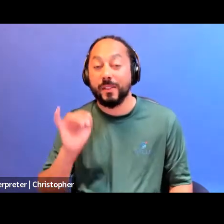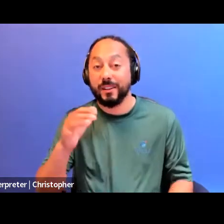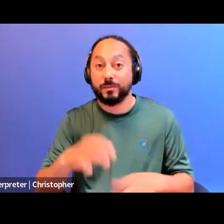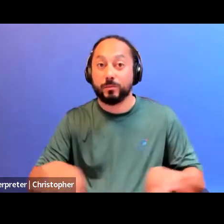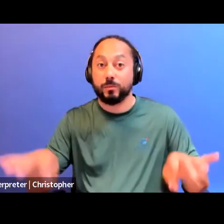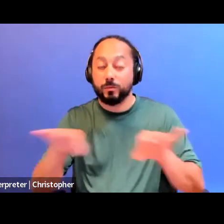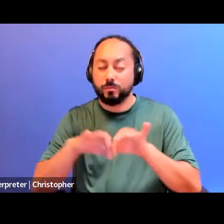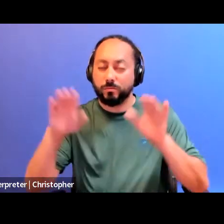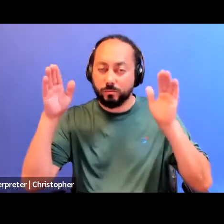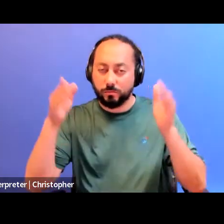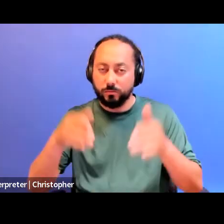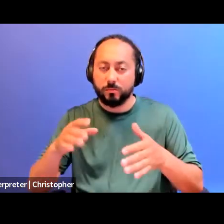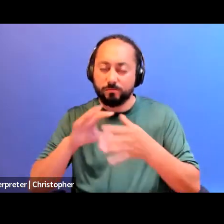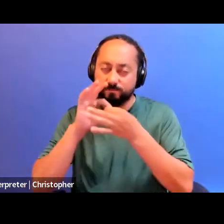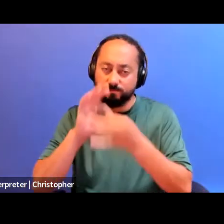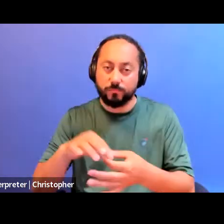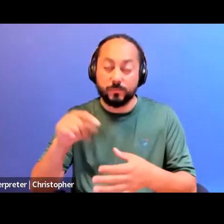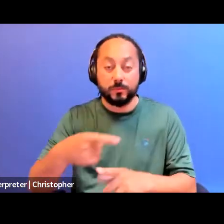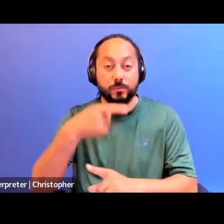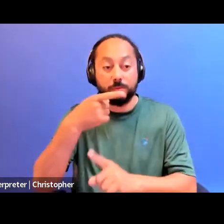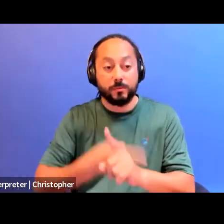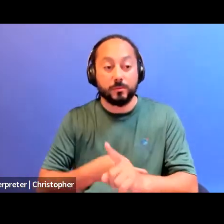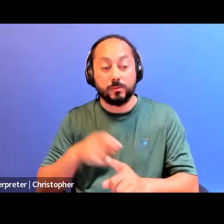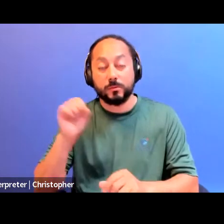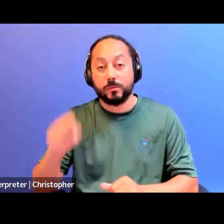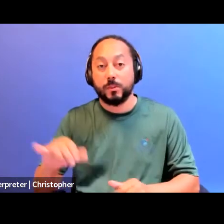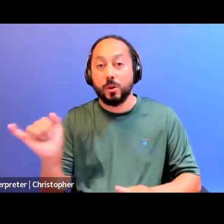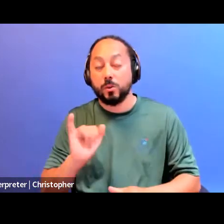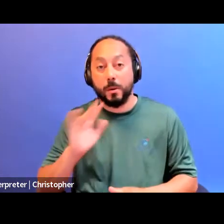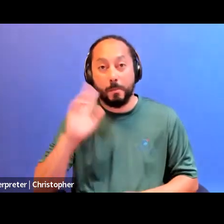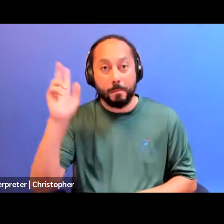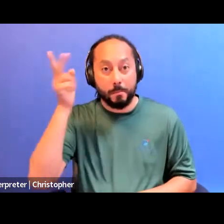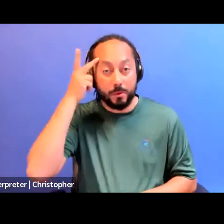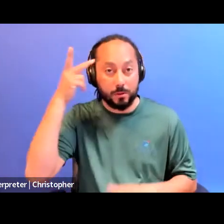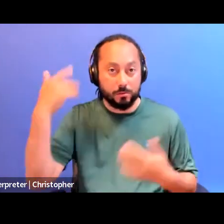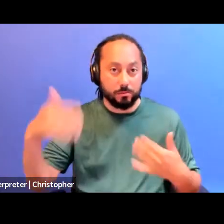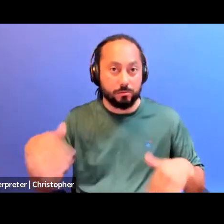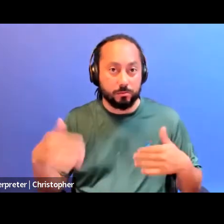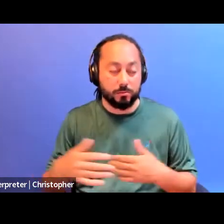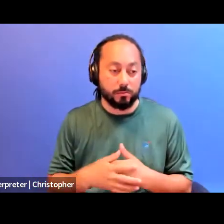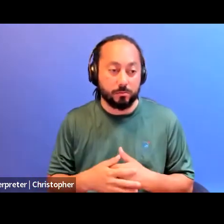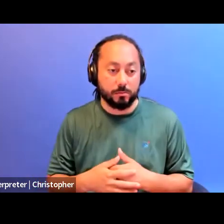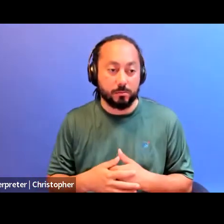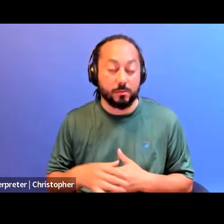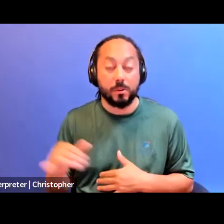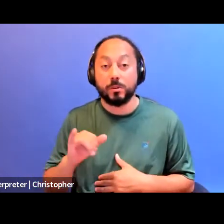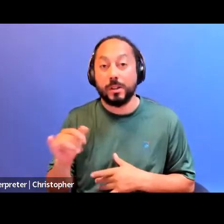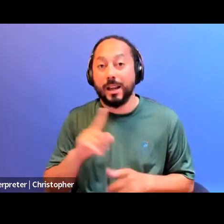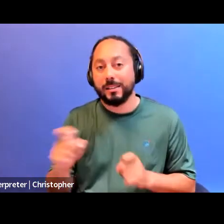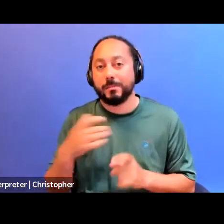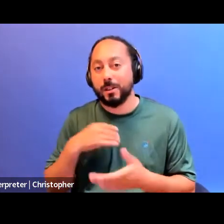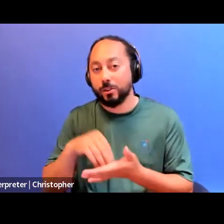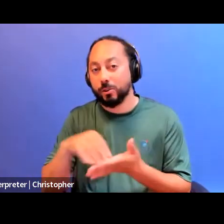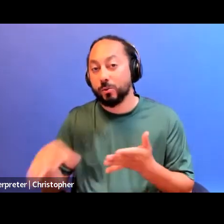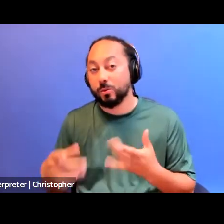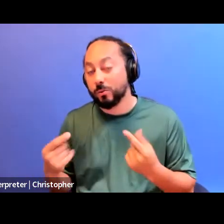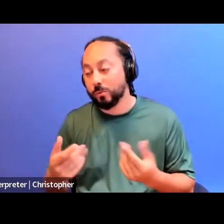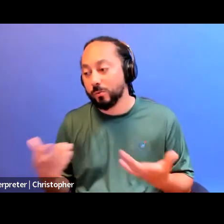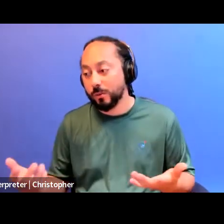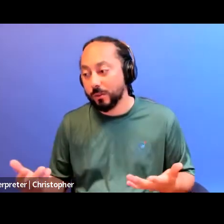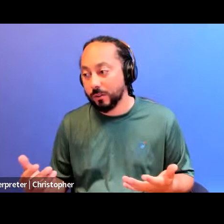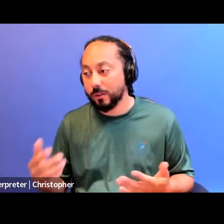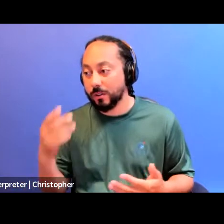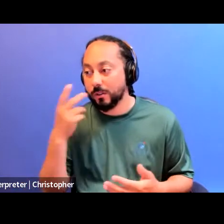the as we come into a month that can also be really depoliticized right now. And what I was also asking my students to do was to look back to